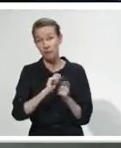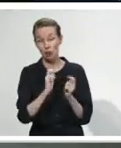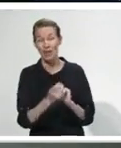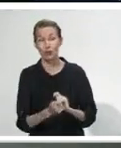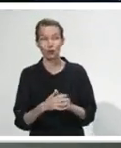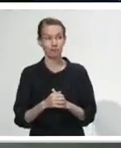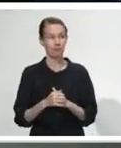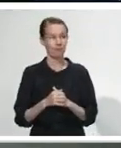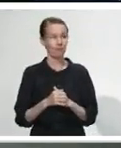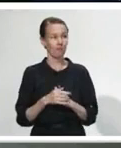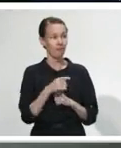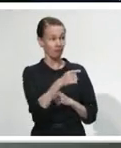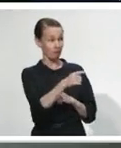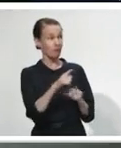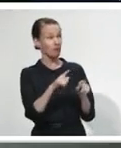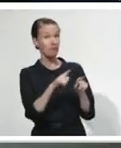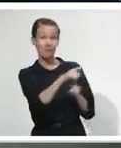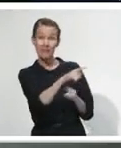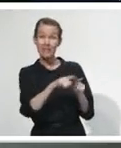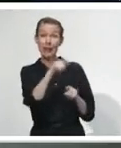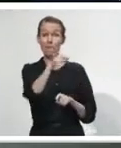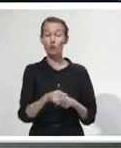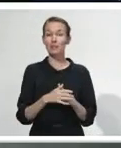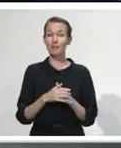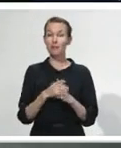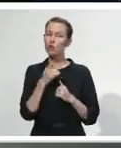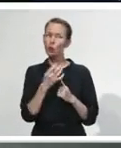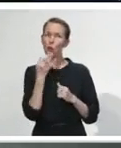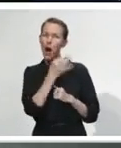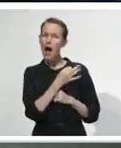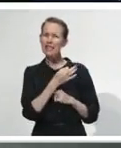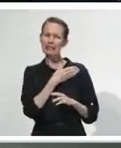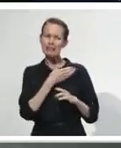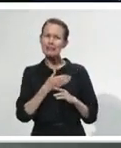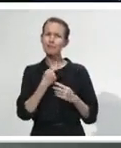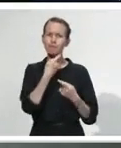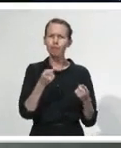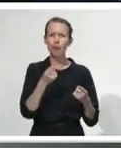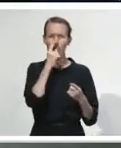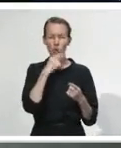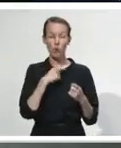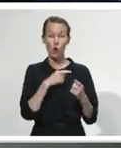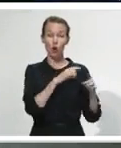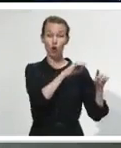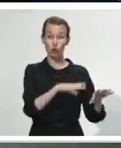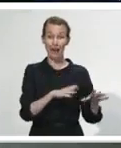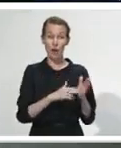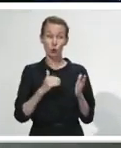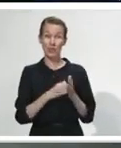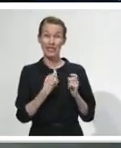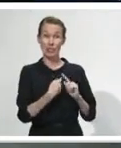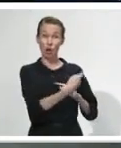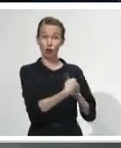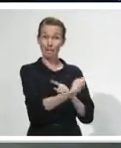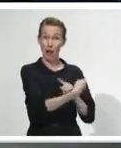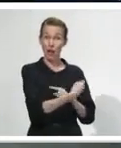the idea of the trans-Tasman bubble, at what Alert Level would we need to be before we even entertain the idea of letting Aussies come in? Yeah, regardless, I